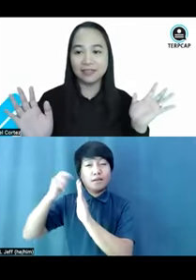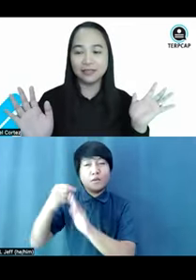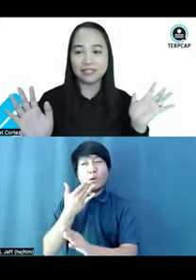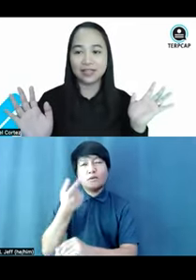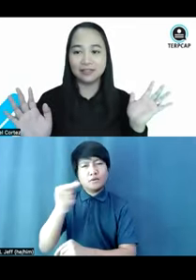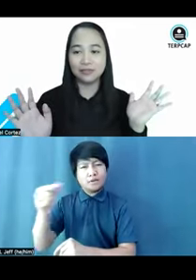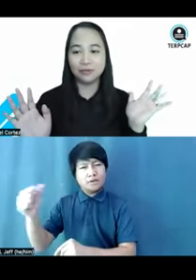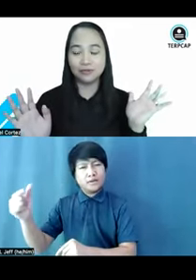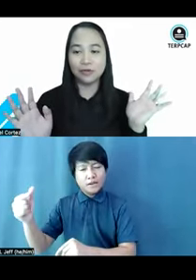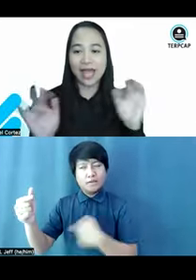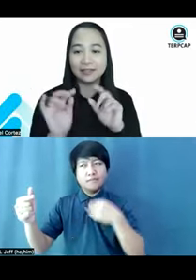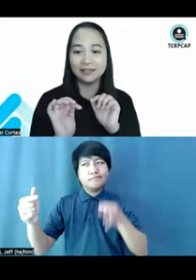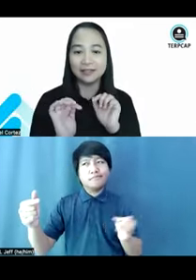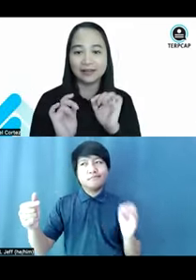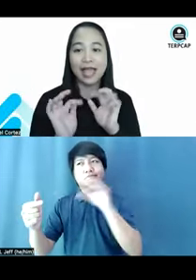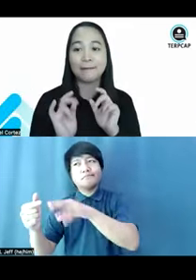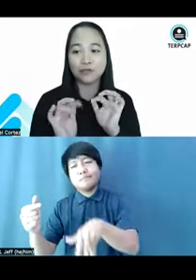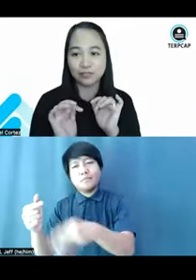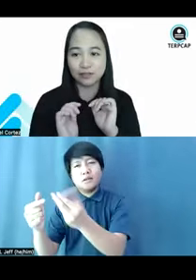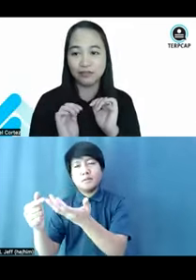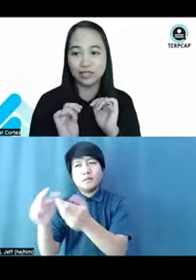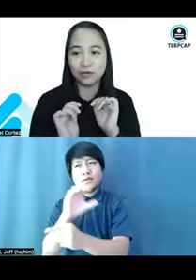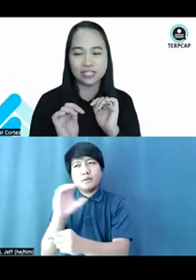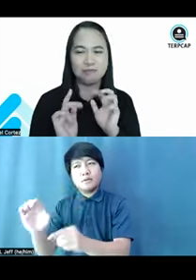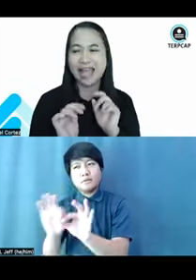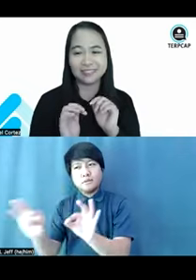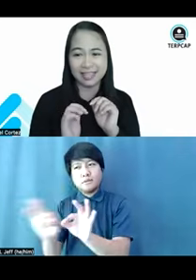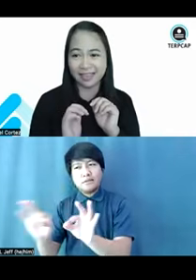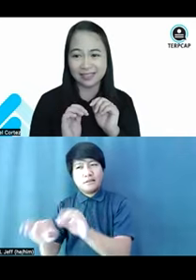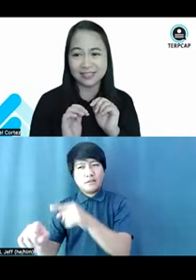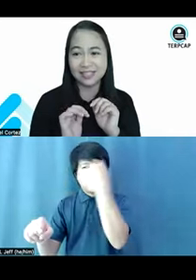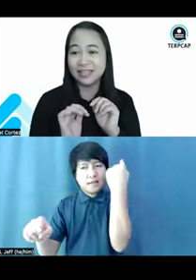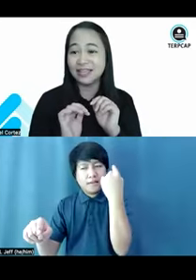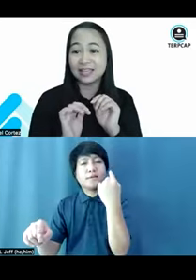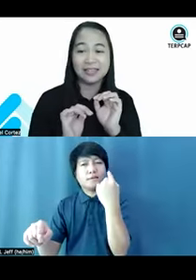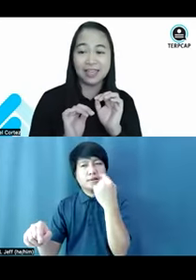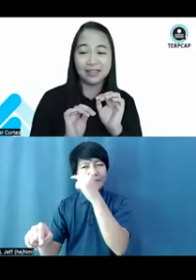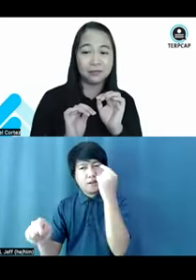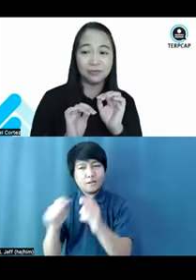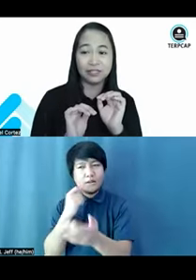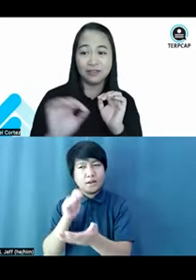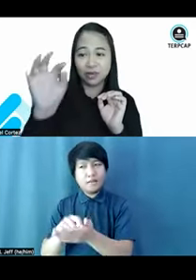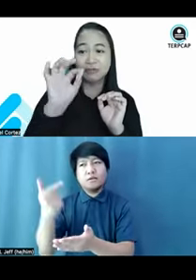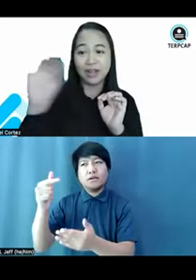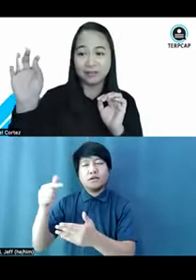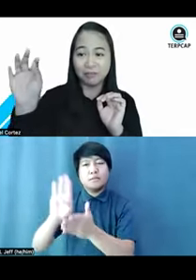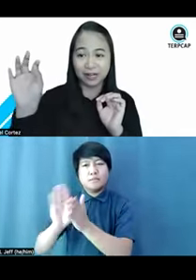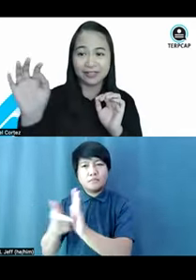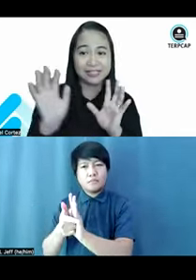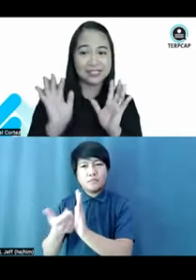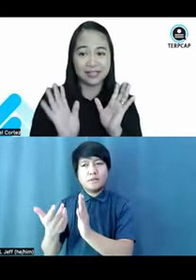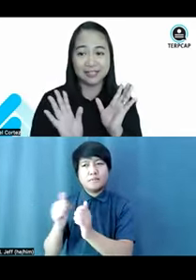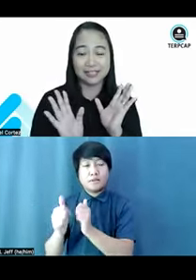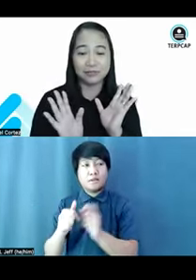then you decided to add captions to the video, just black text, then it would give you a red